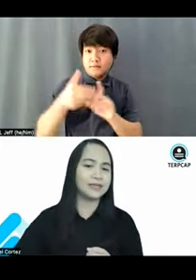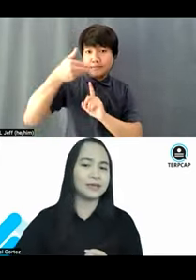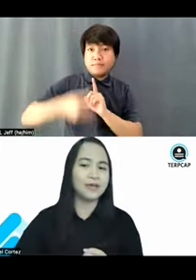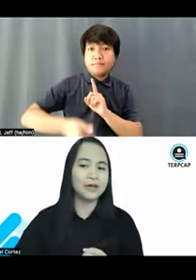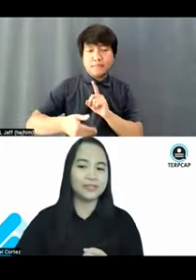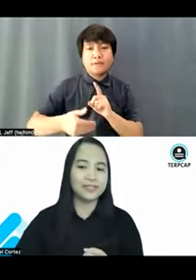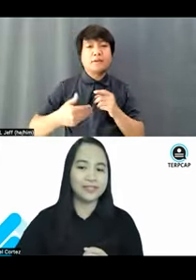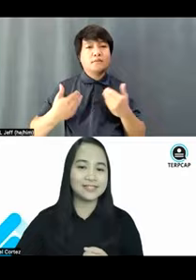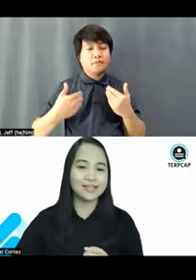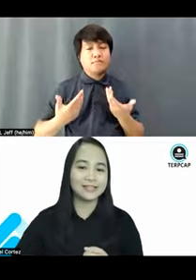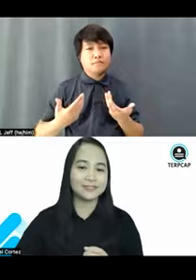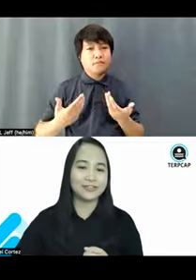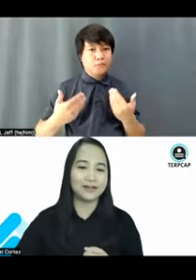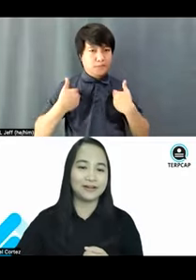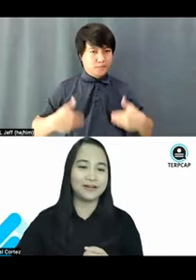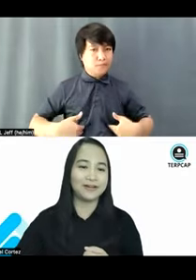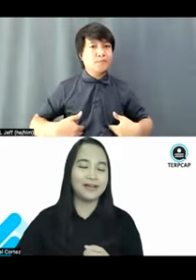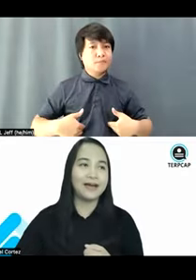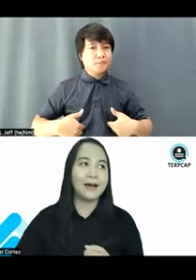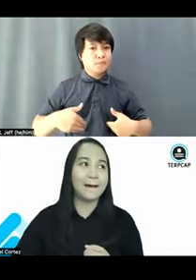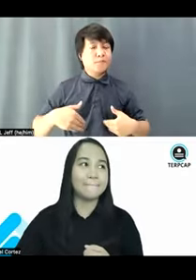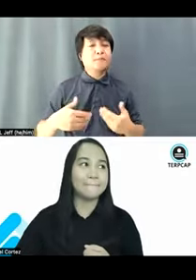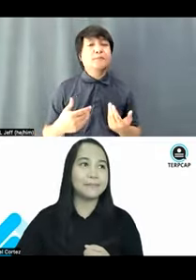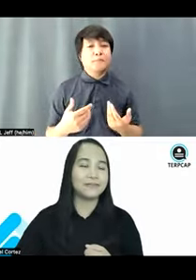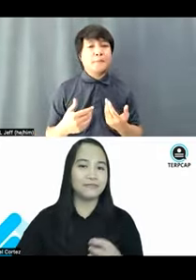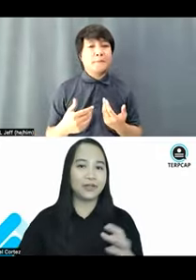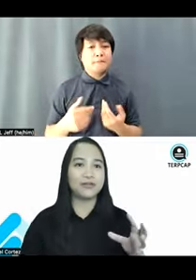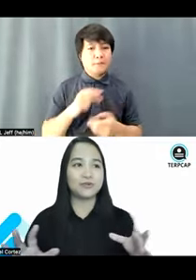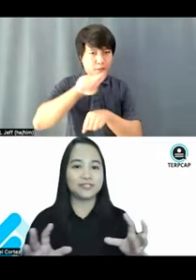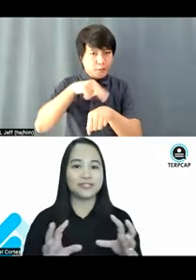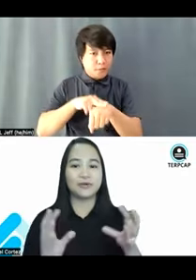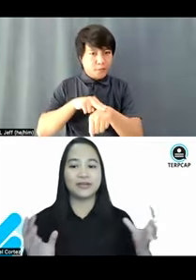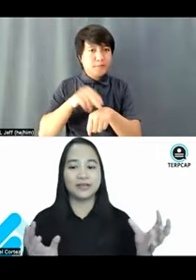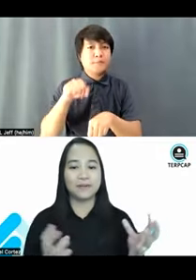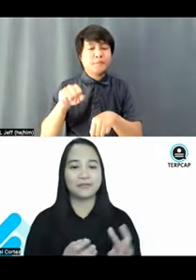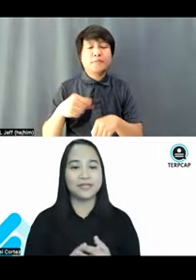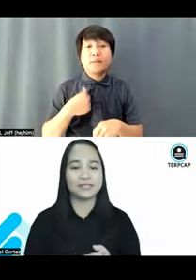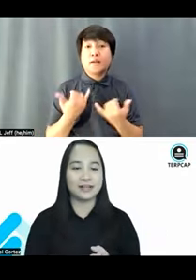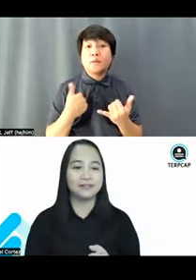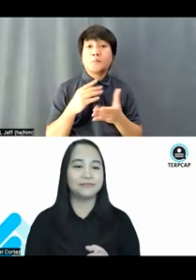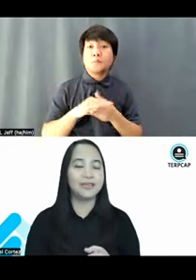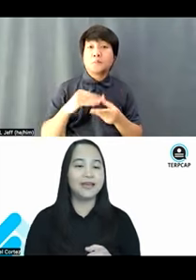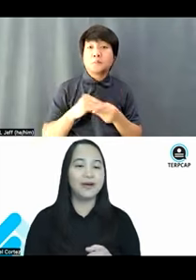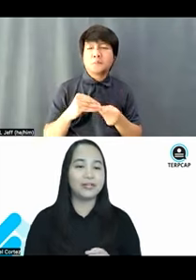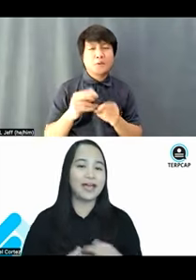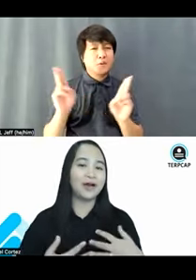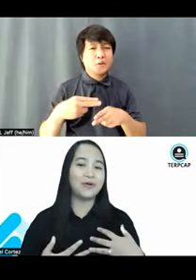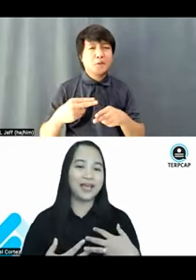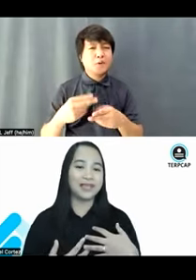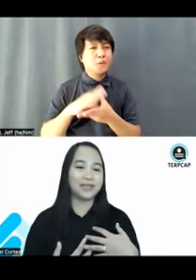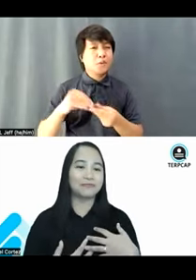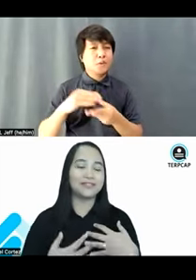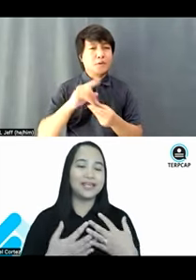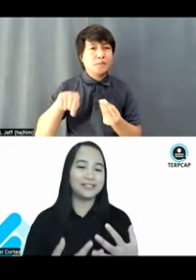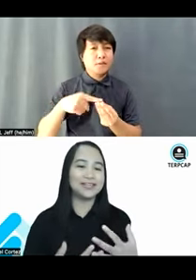And with this, I'd like to share a very short story about myself on how